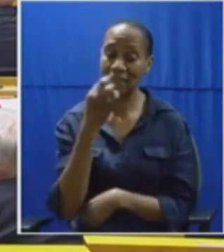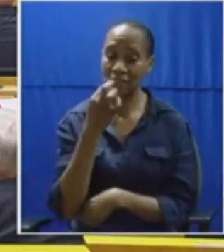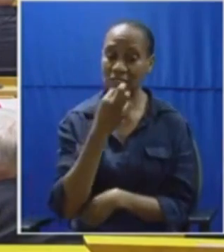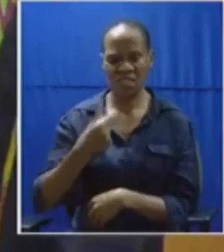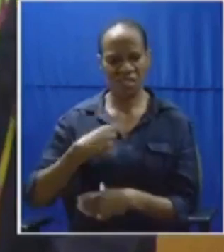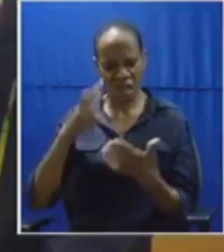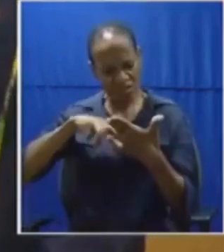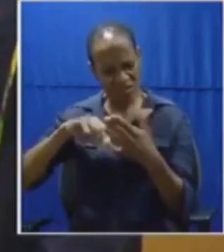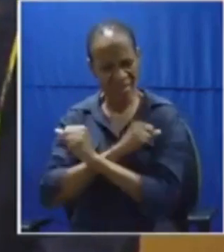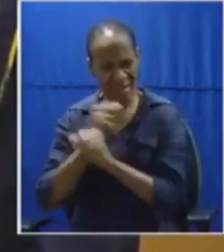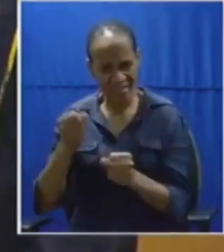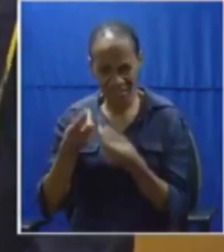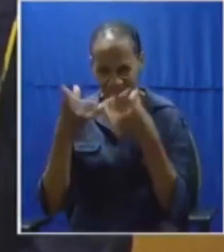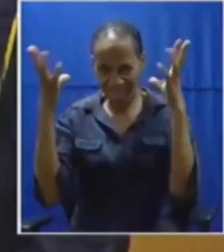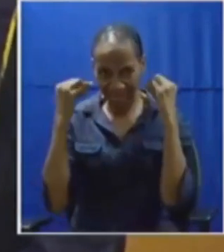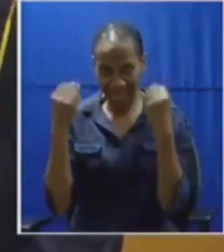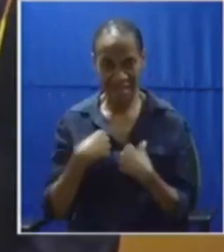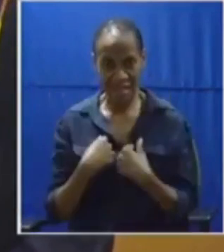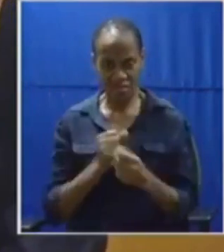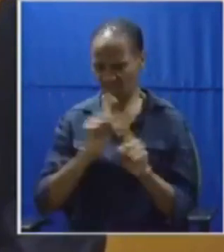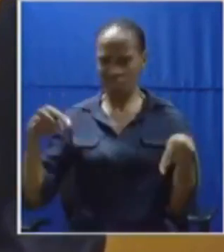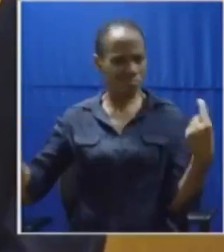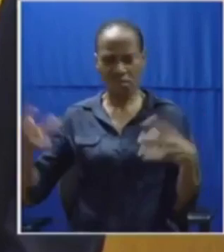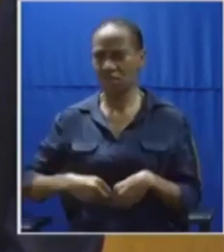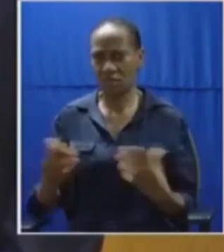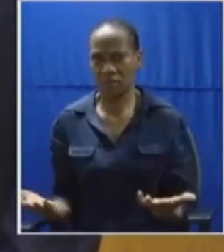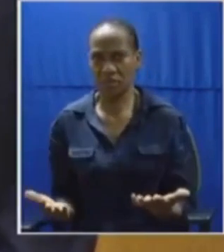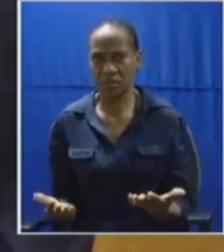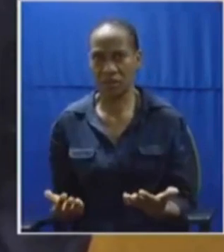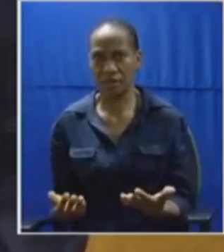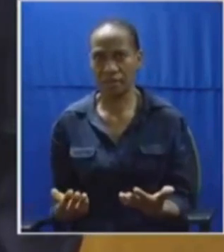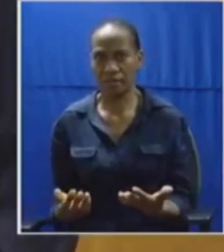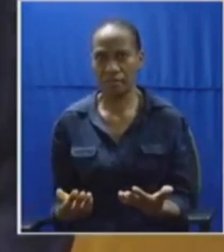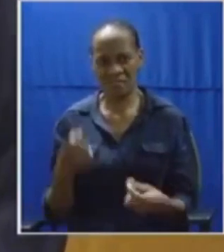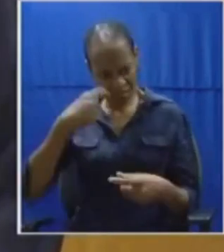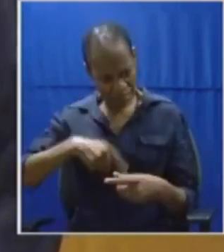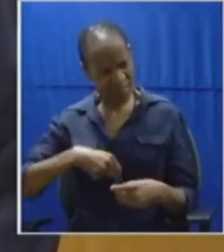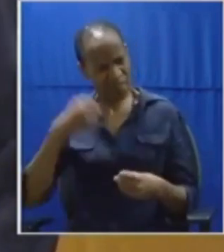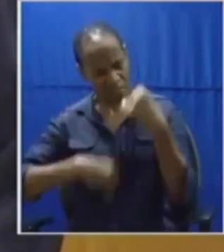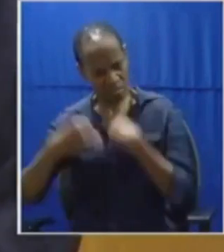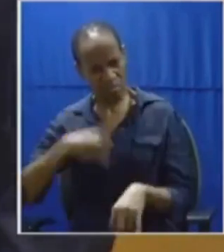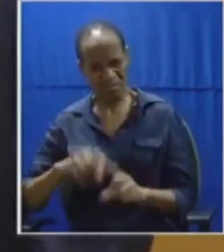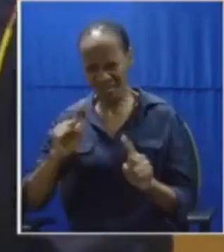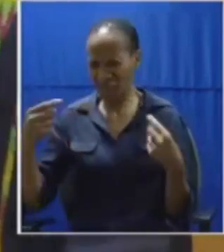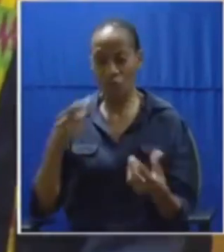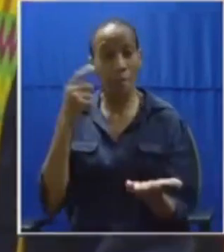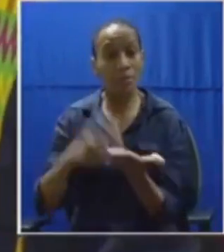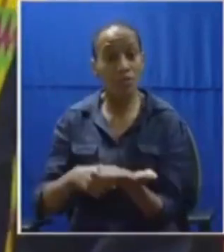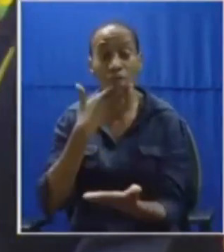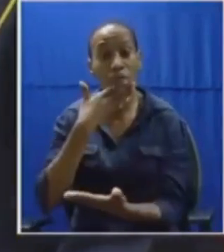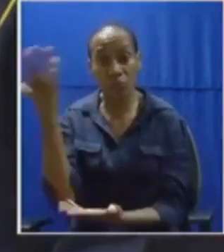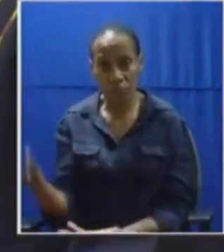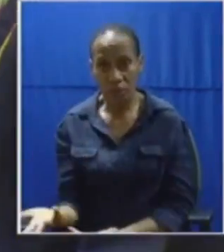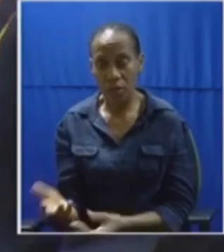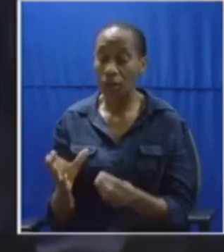illiterate not by any standard honorable standards it is personal attack i think it's unwarranted honorable member you are